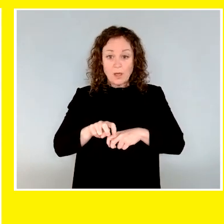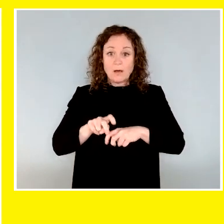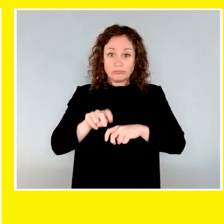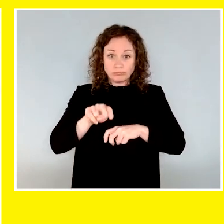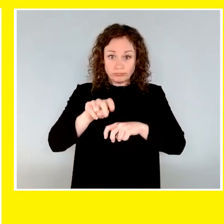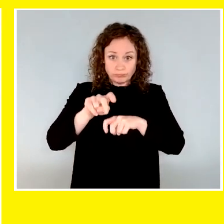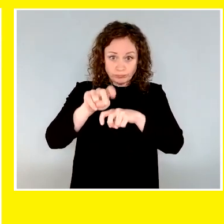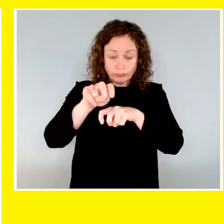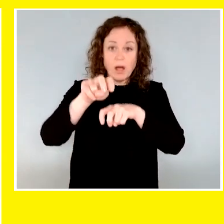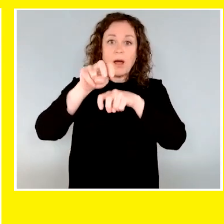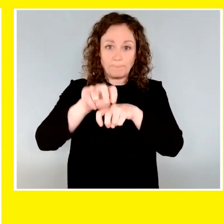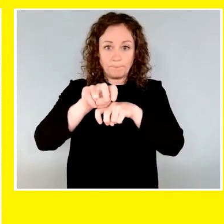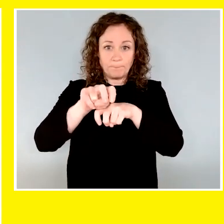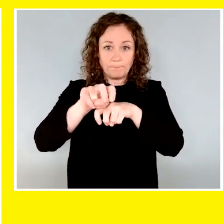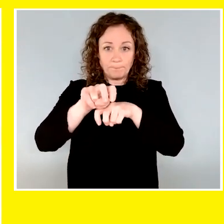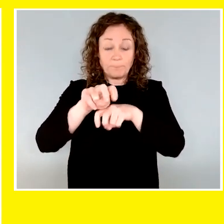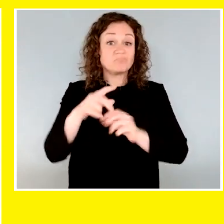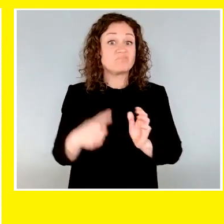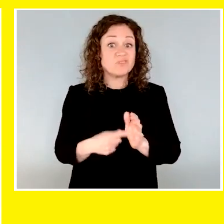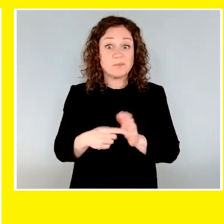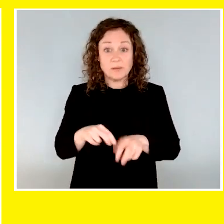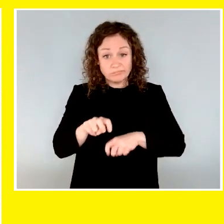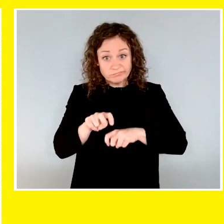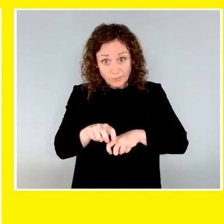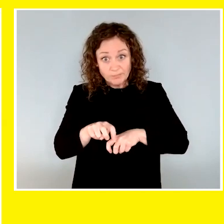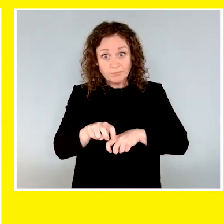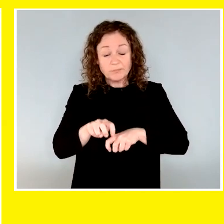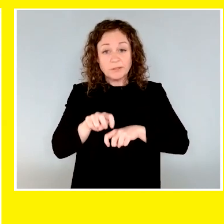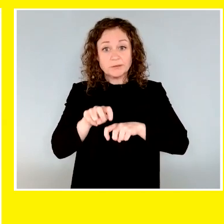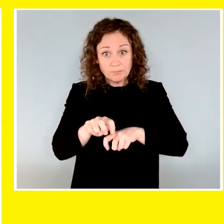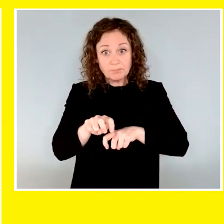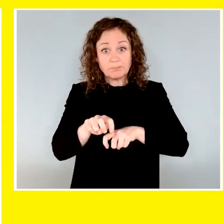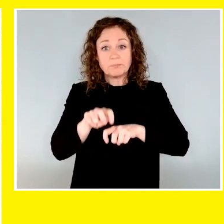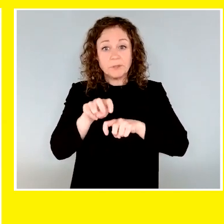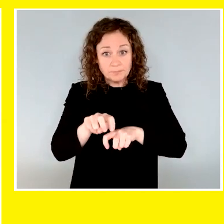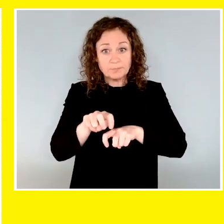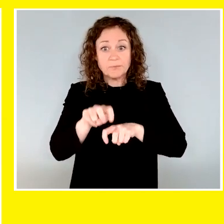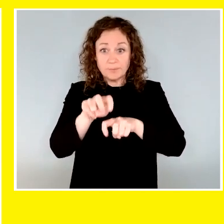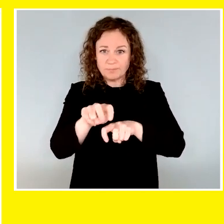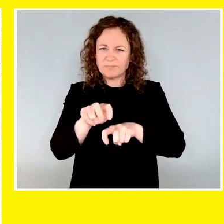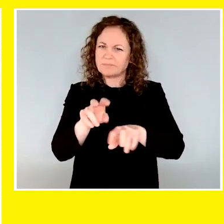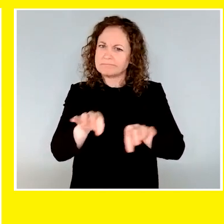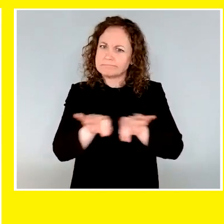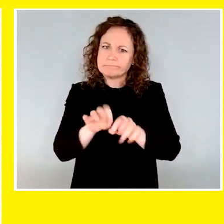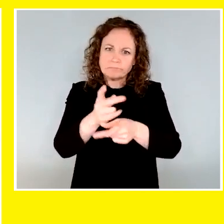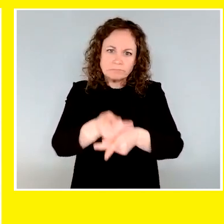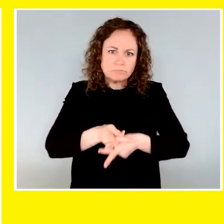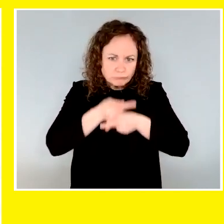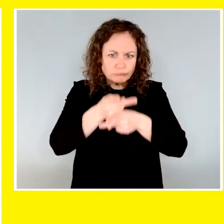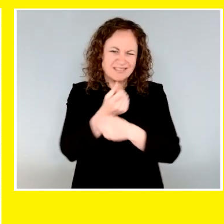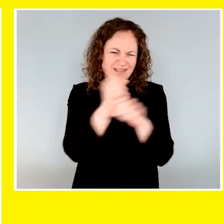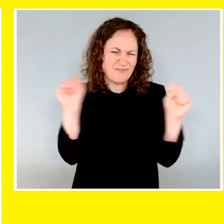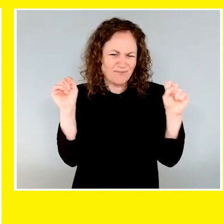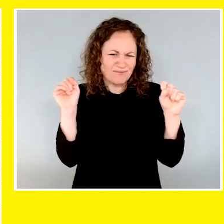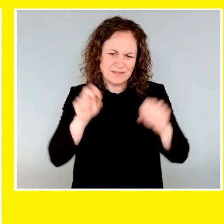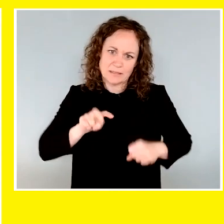steps in order to keep the handler safe. A cautious pace is mandatory while moving up or down stairs as going too quickly